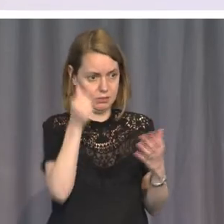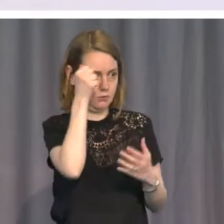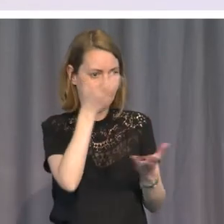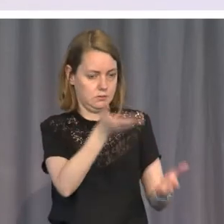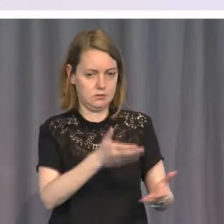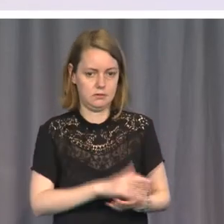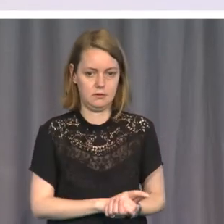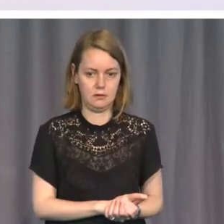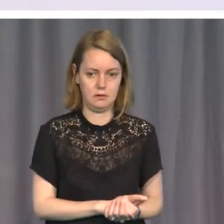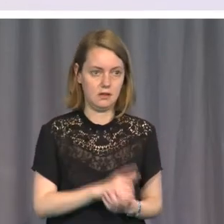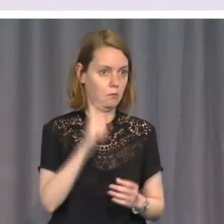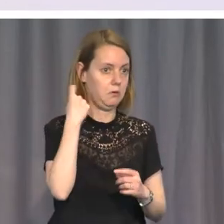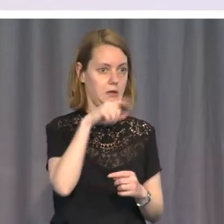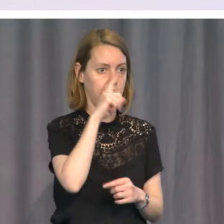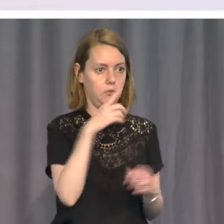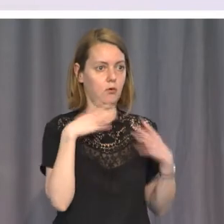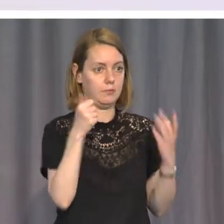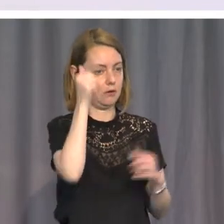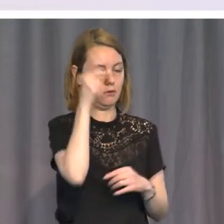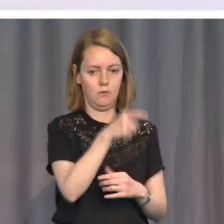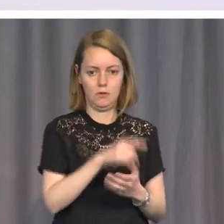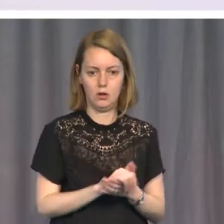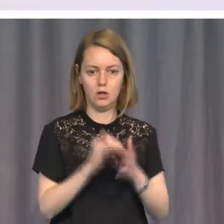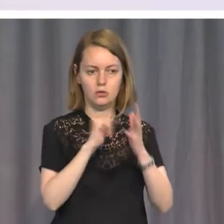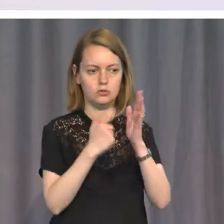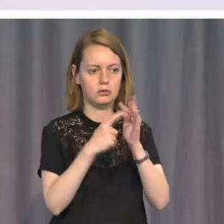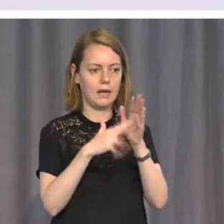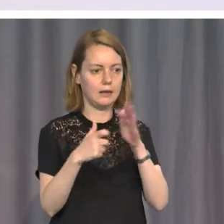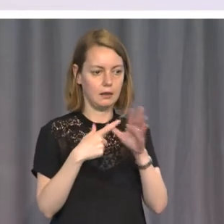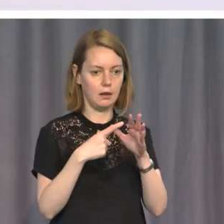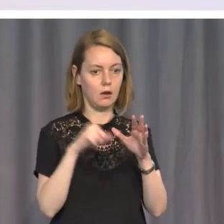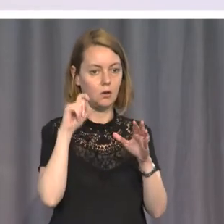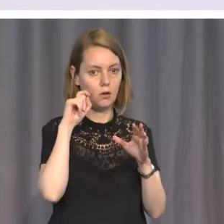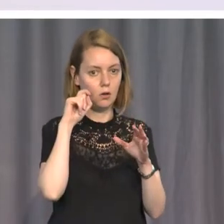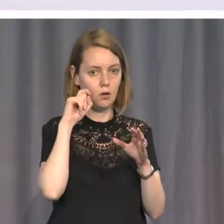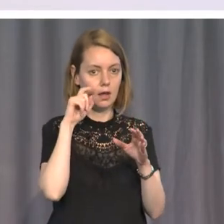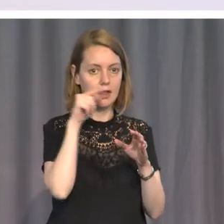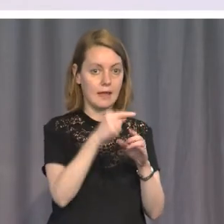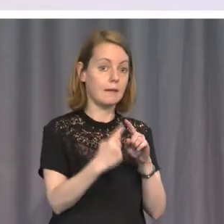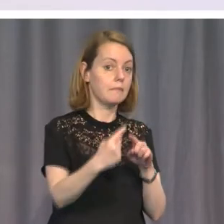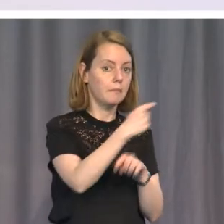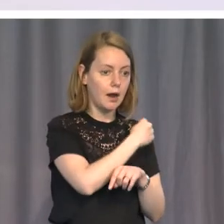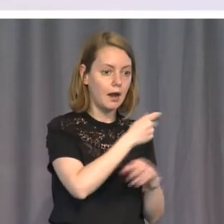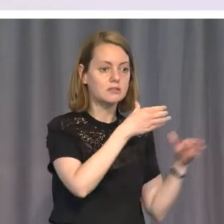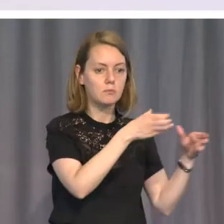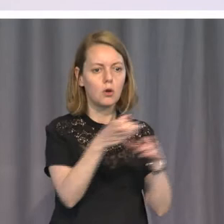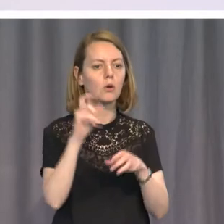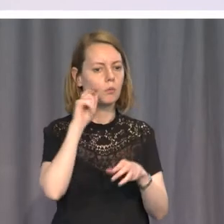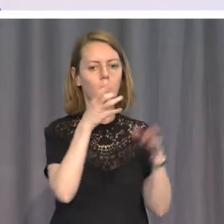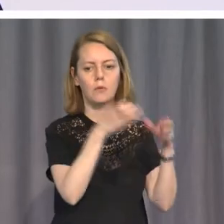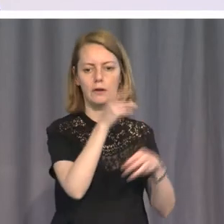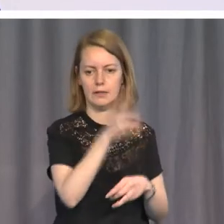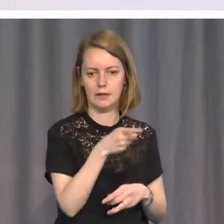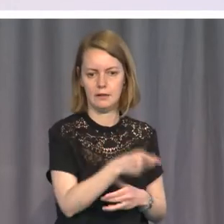when the judge is sacked. Human rights violators can't be trusted not to violate human